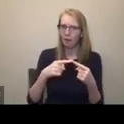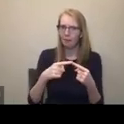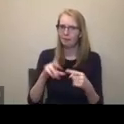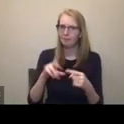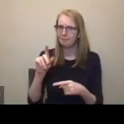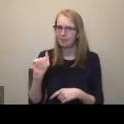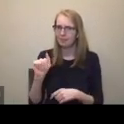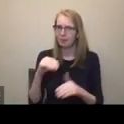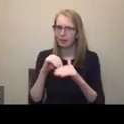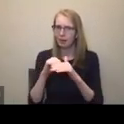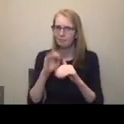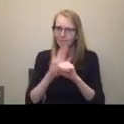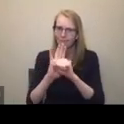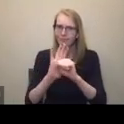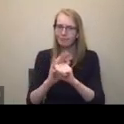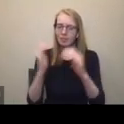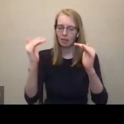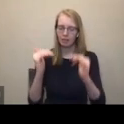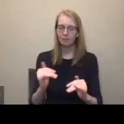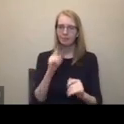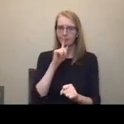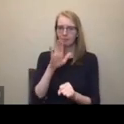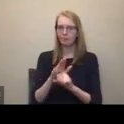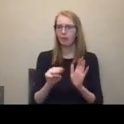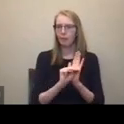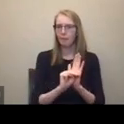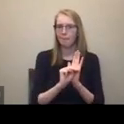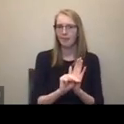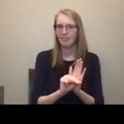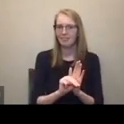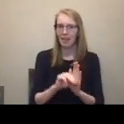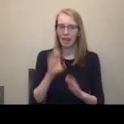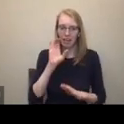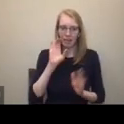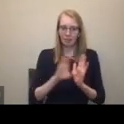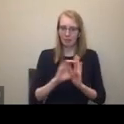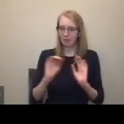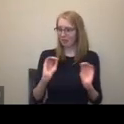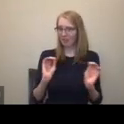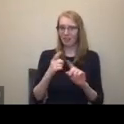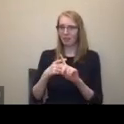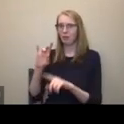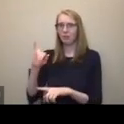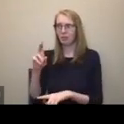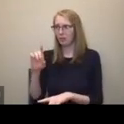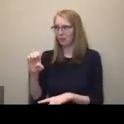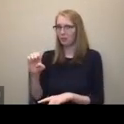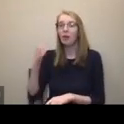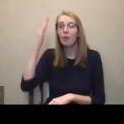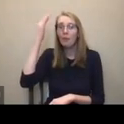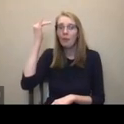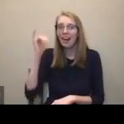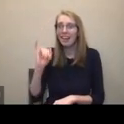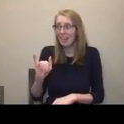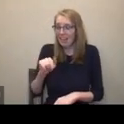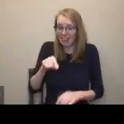And then I'll move to the affirmation model. And there's no pictures of it from Jude because it didn't exist when she developed that. And that was only maybe nine or 10 years